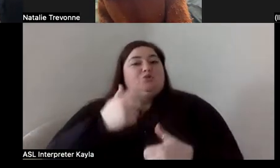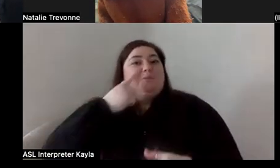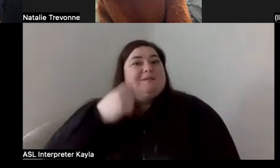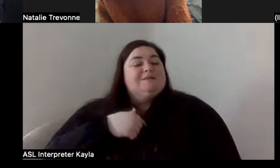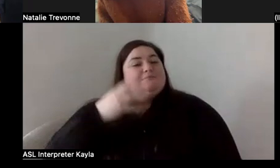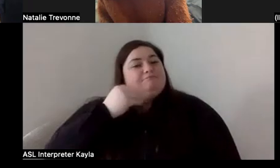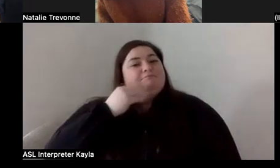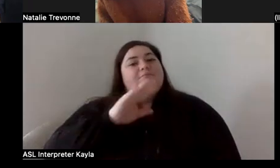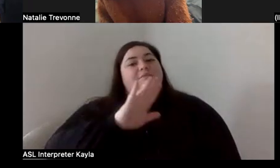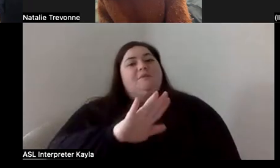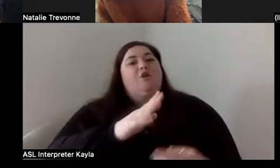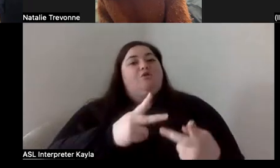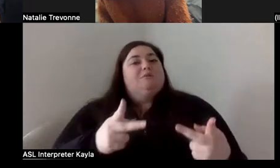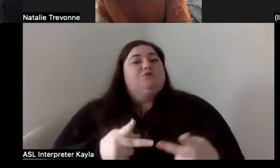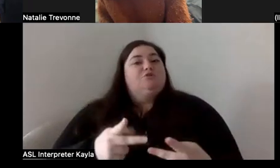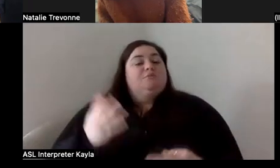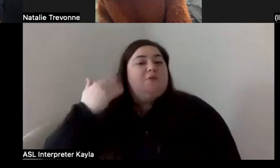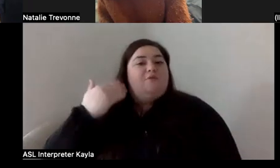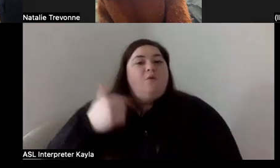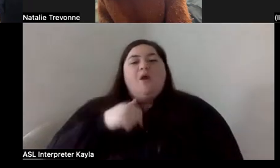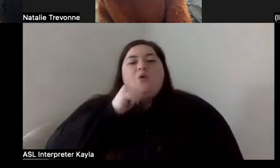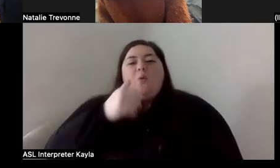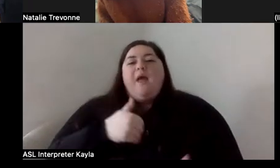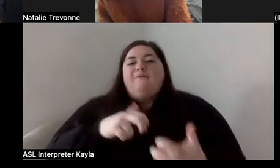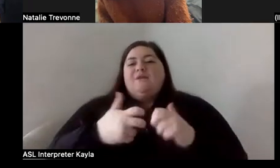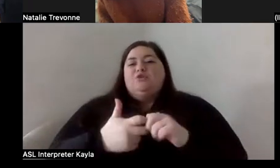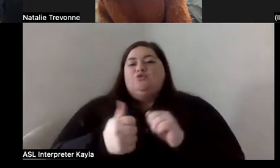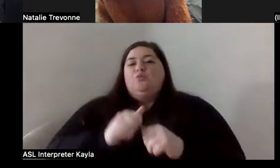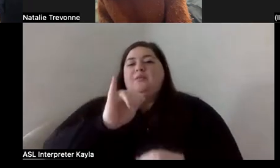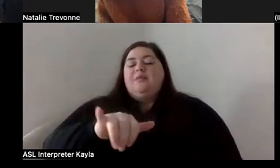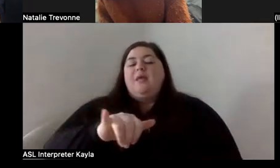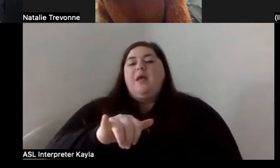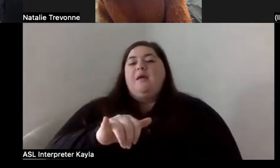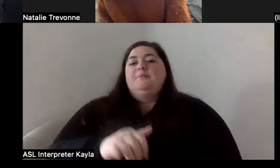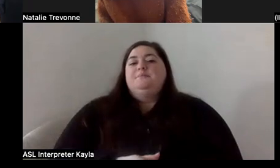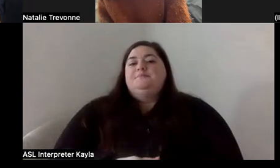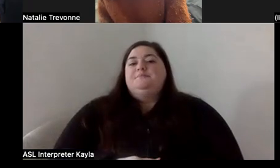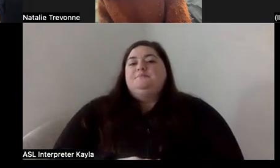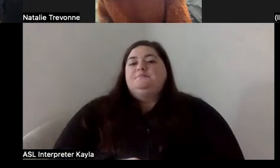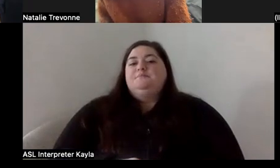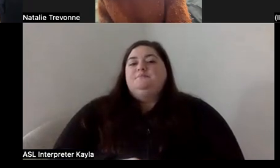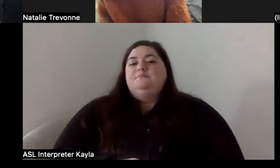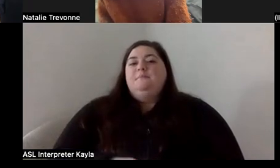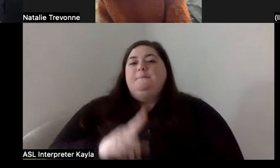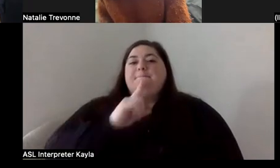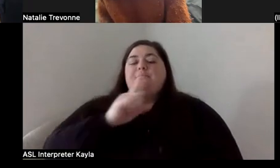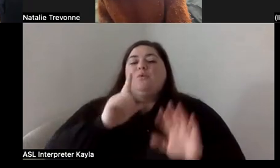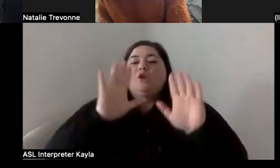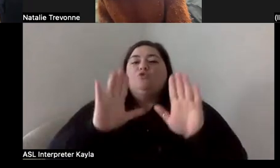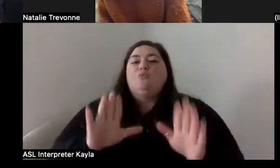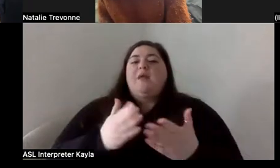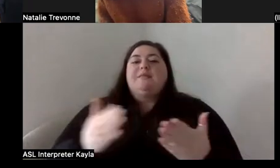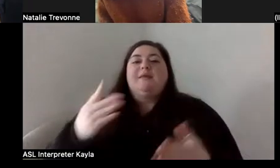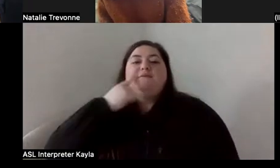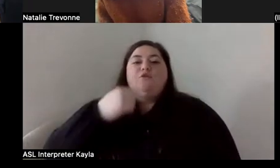And so I think, like, I don't have an issue with that. think it's been such a great thing for me to